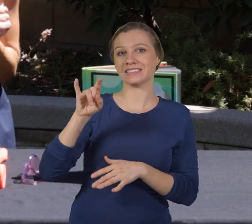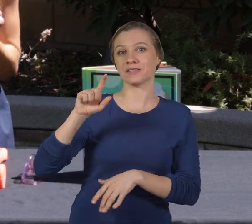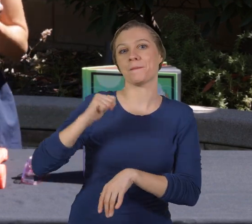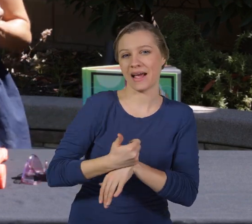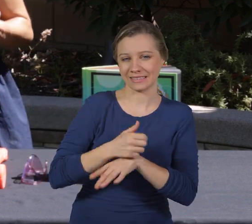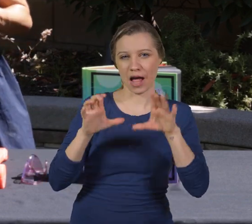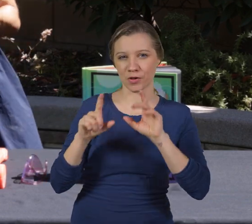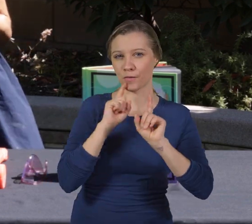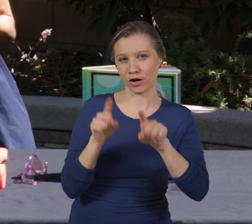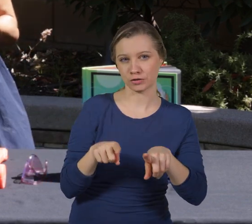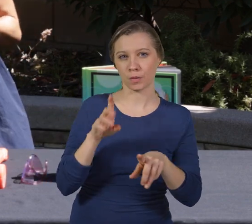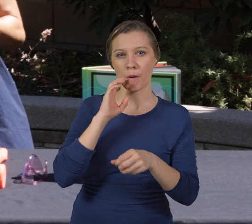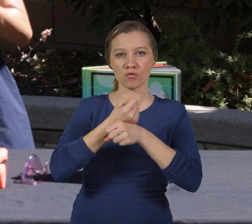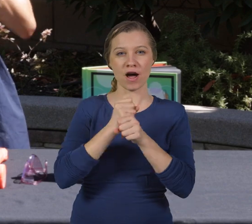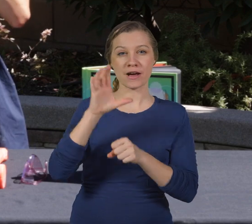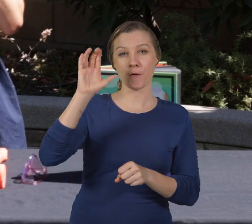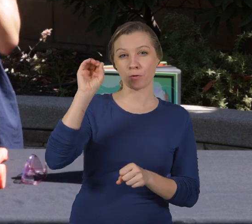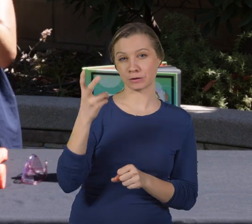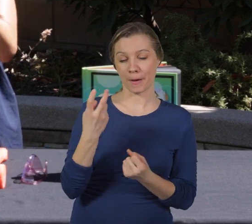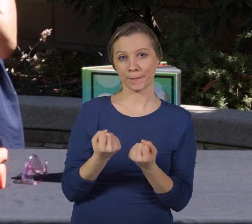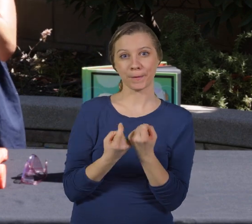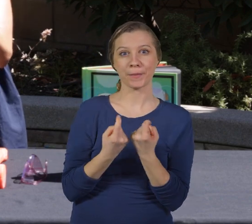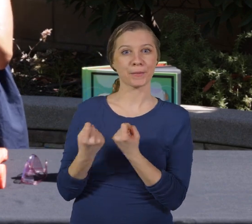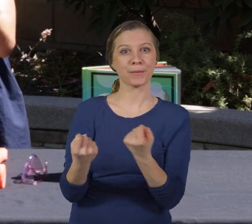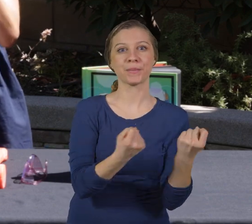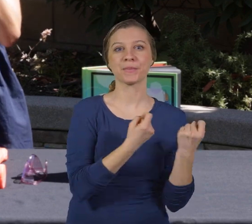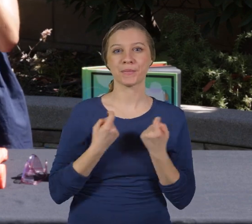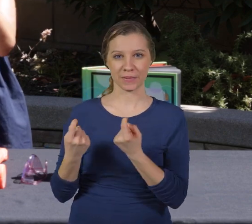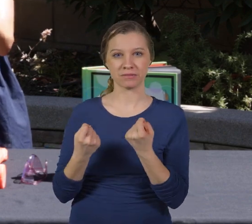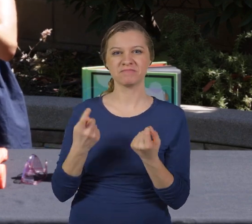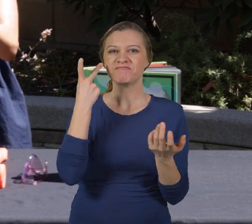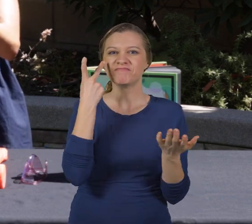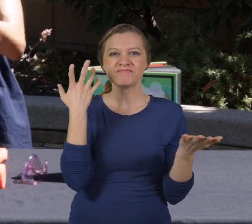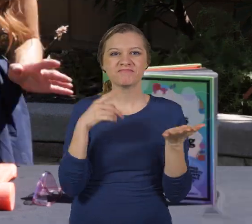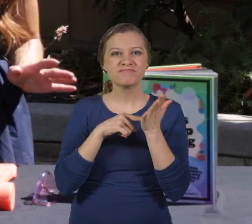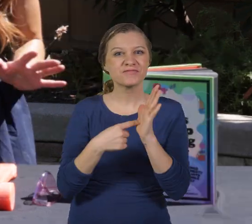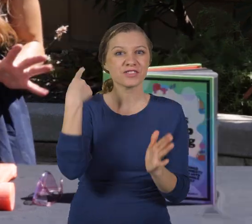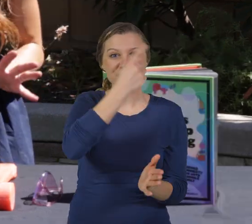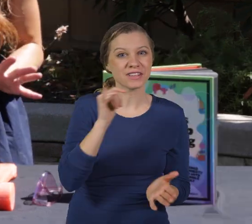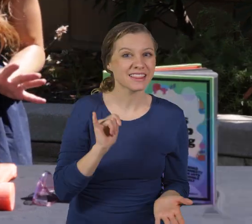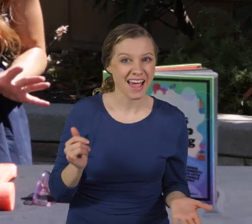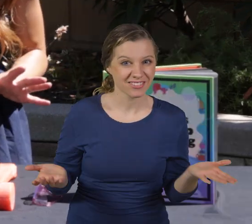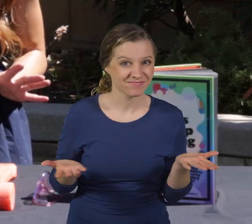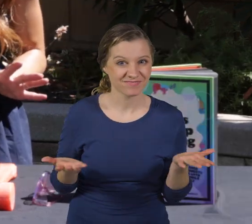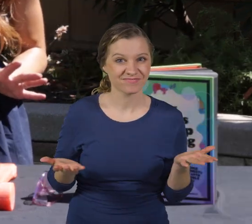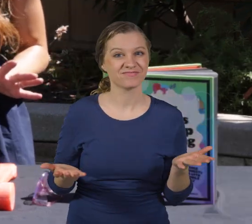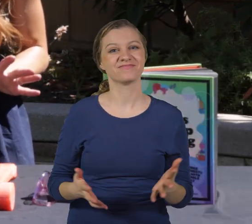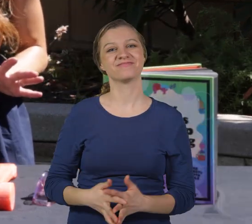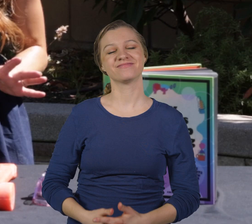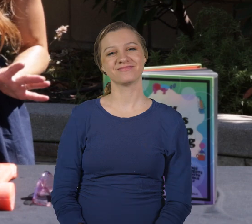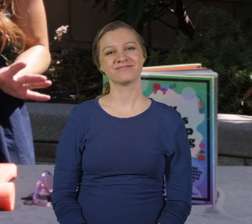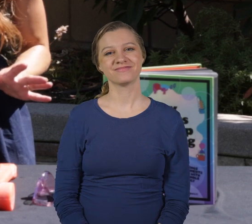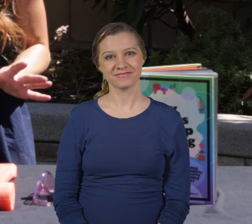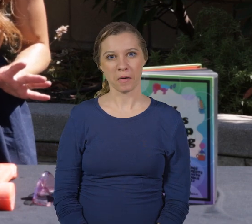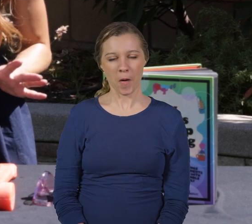-starts an acid-based chemical reaction that creates carbon dioxide bubbles. Let's see what that looks like.